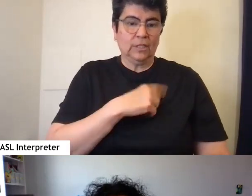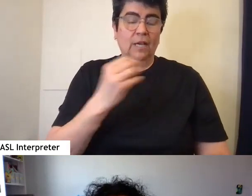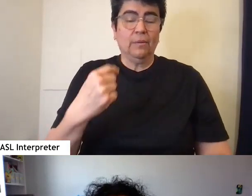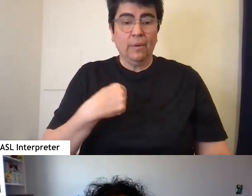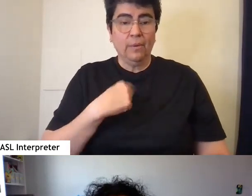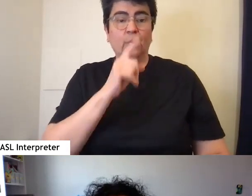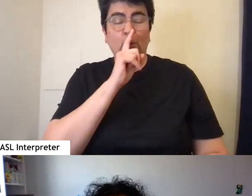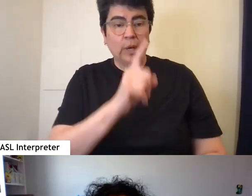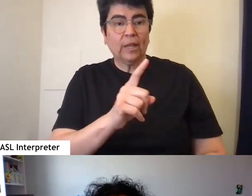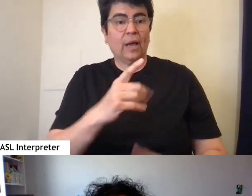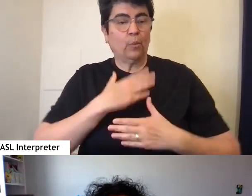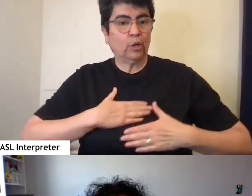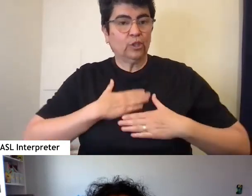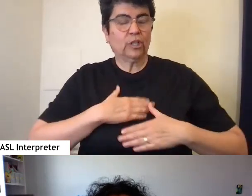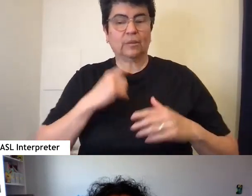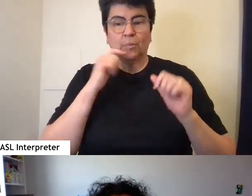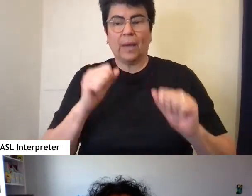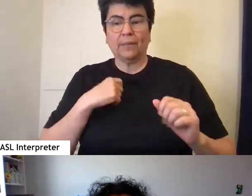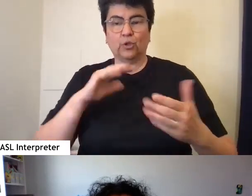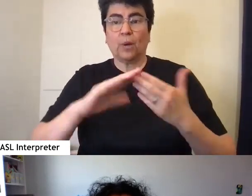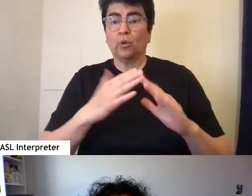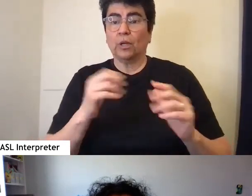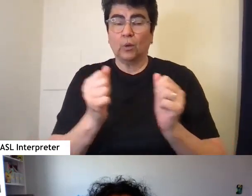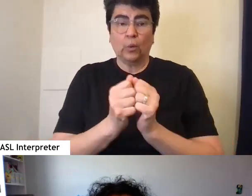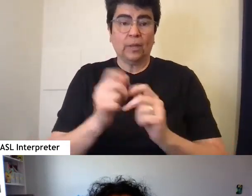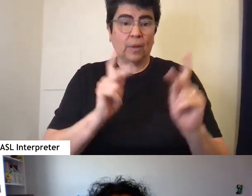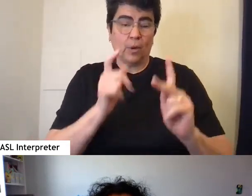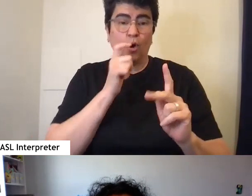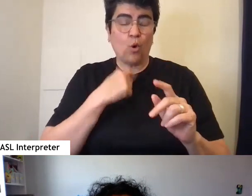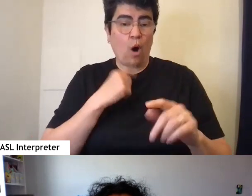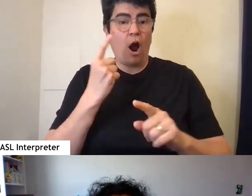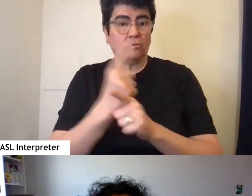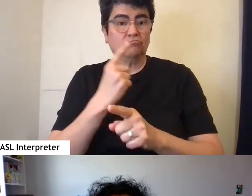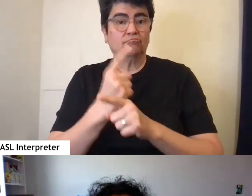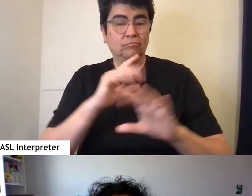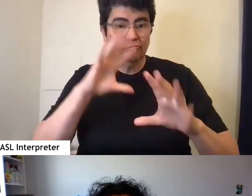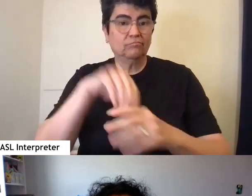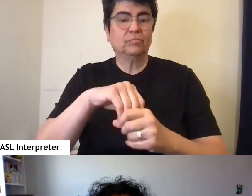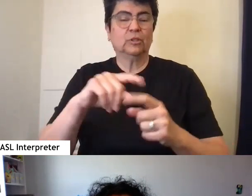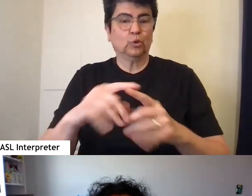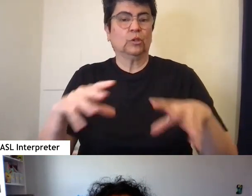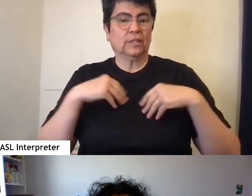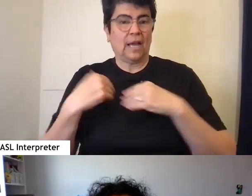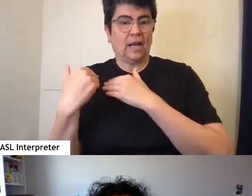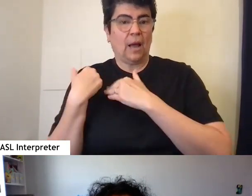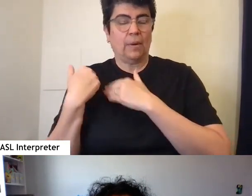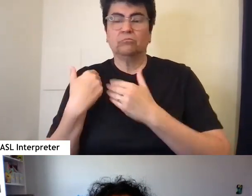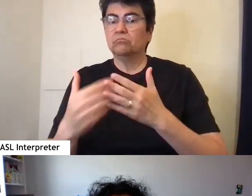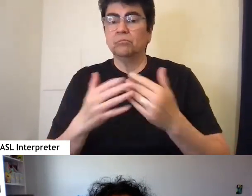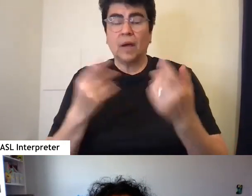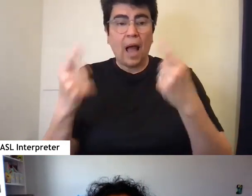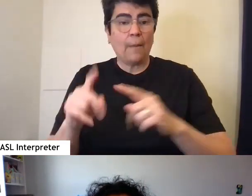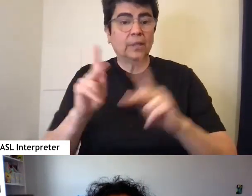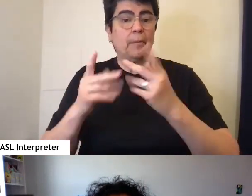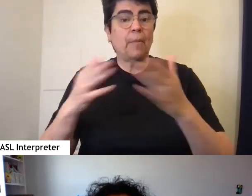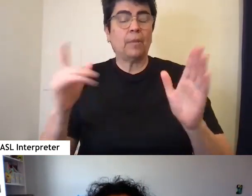really appreciate being able to be in community with people who are practicing what it means to take accountability. Whether that happens in public